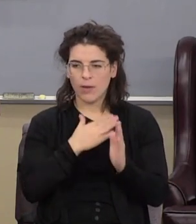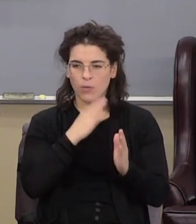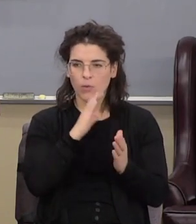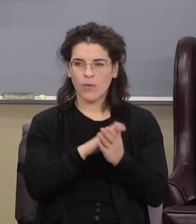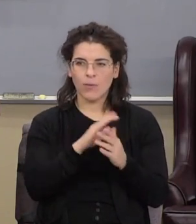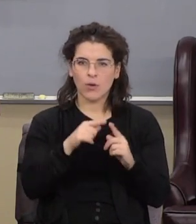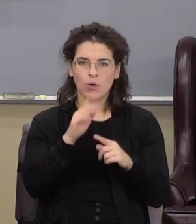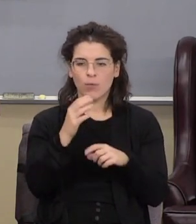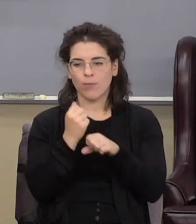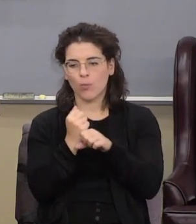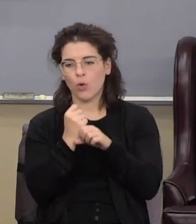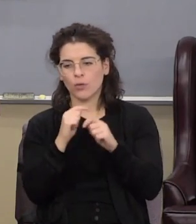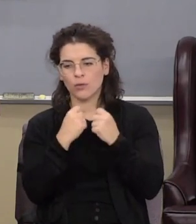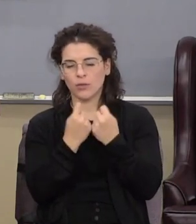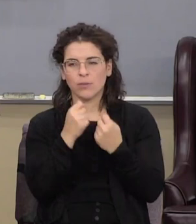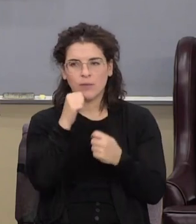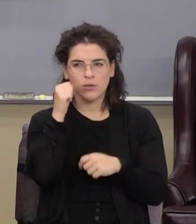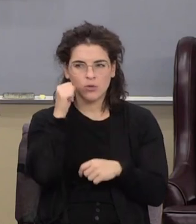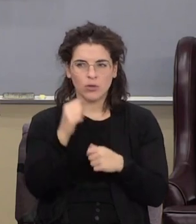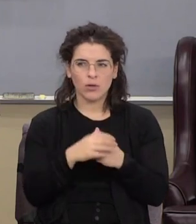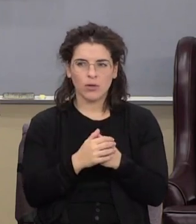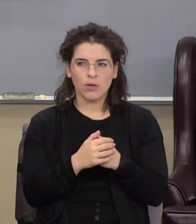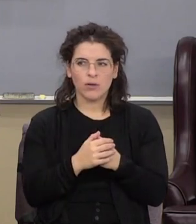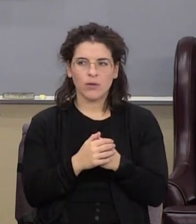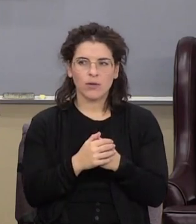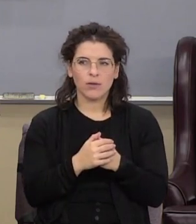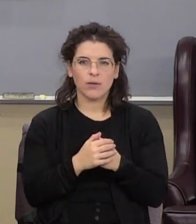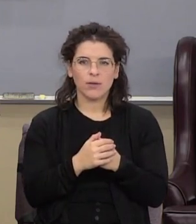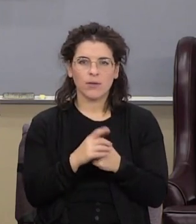ball team yesterday Luke 18